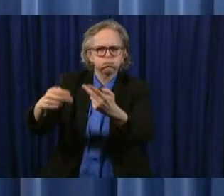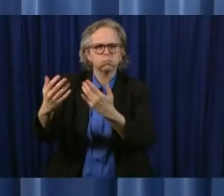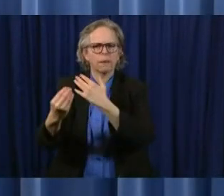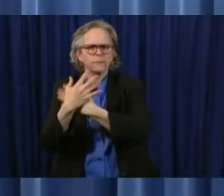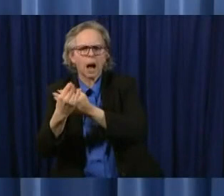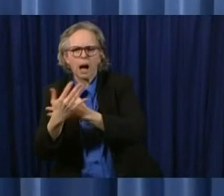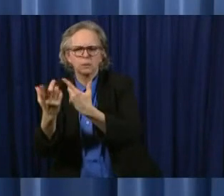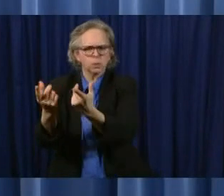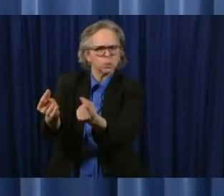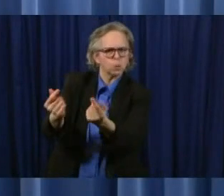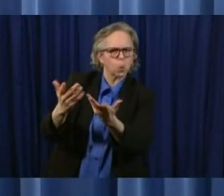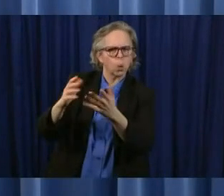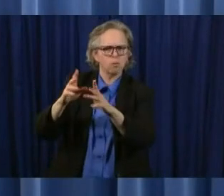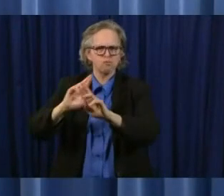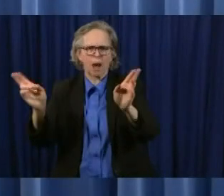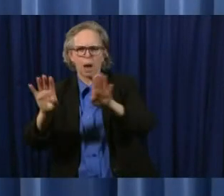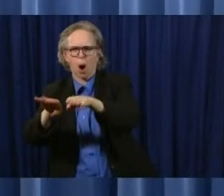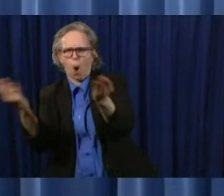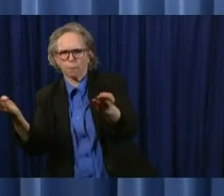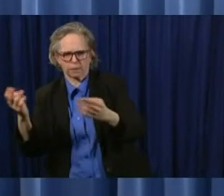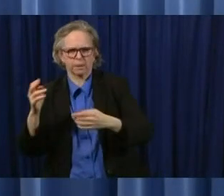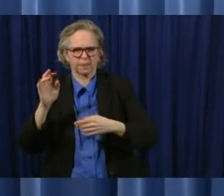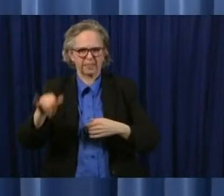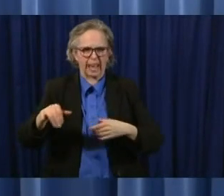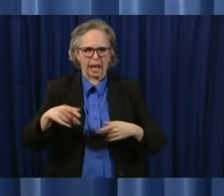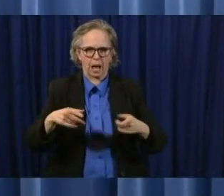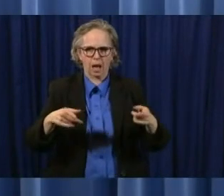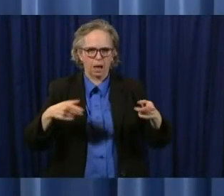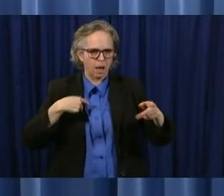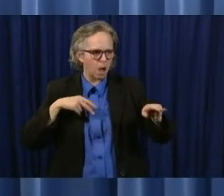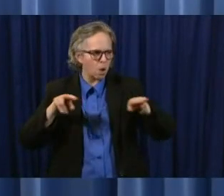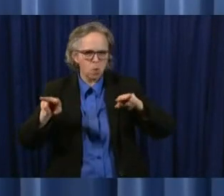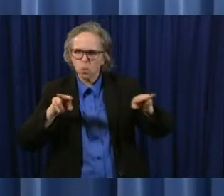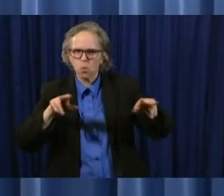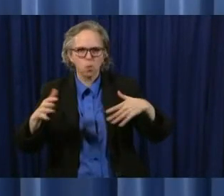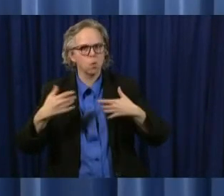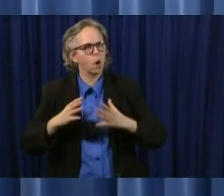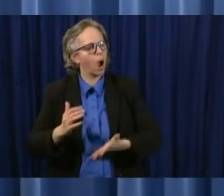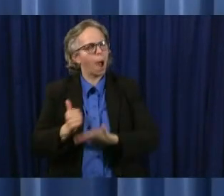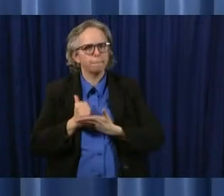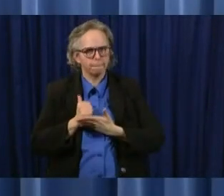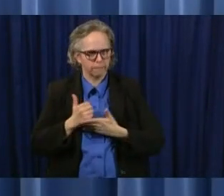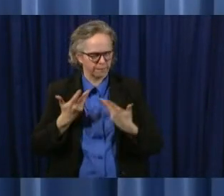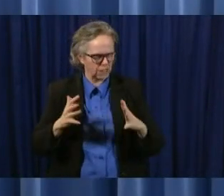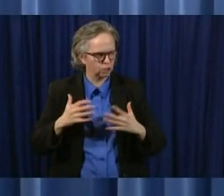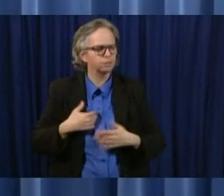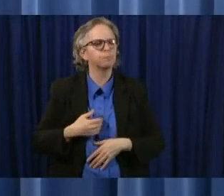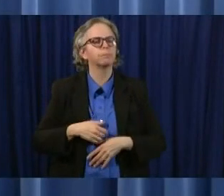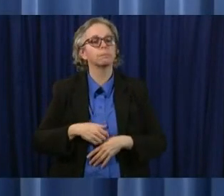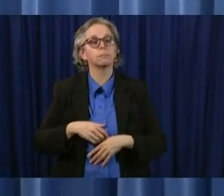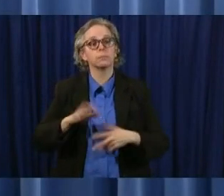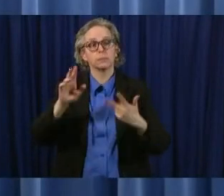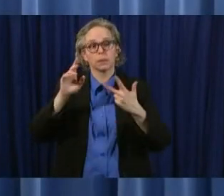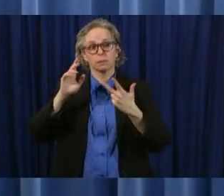truly can make a difference uh i've reached out to speaker householder uh to senate president obhoff house